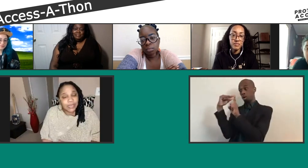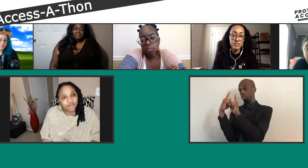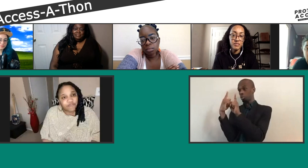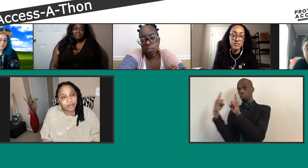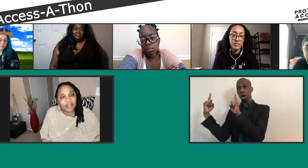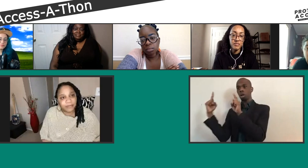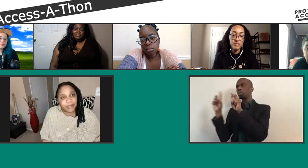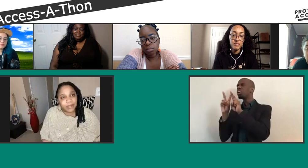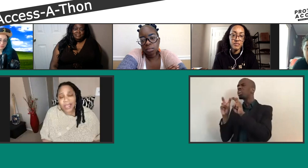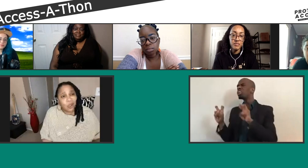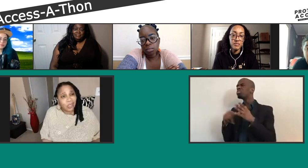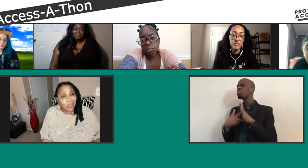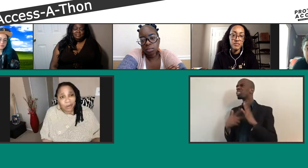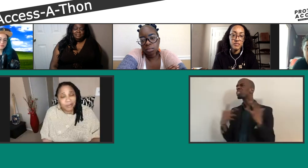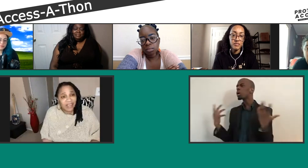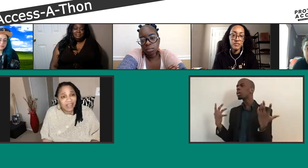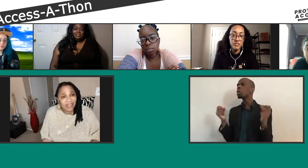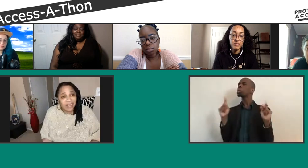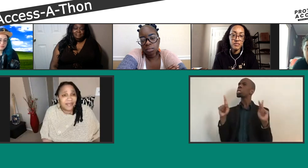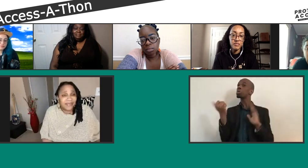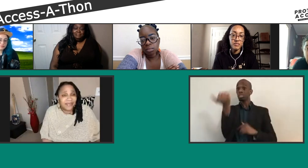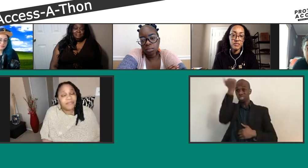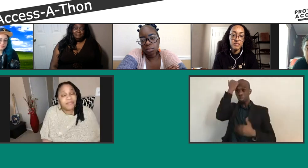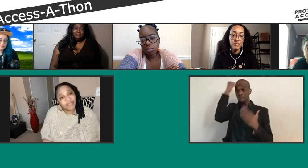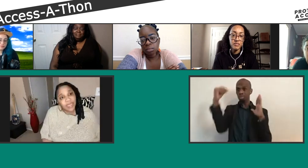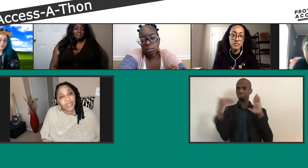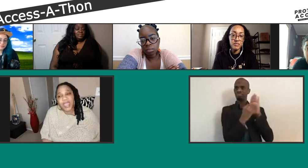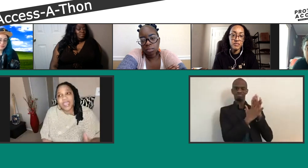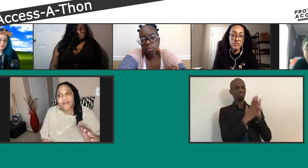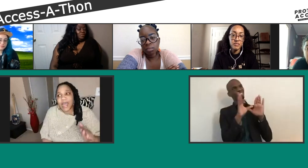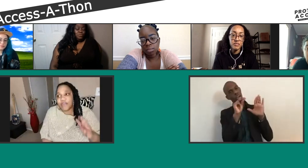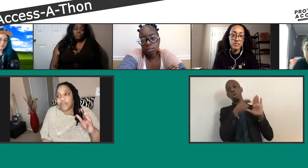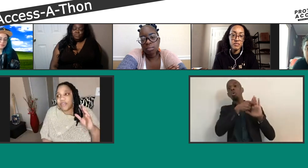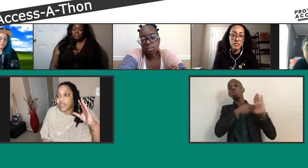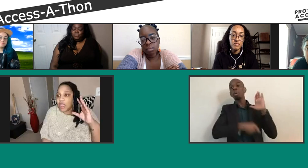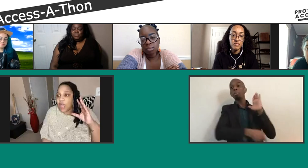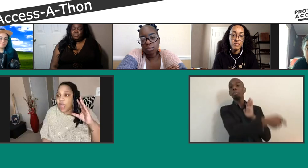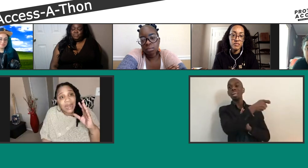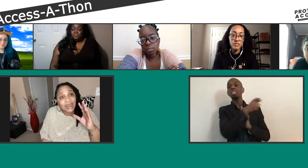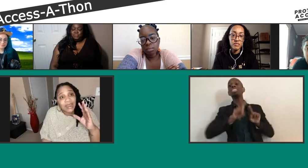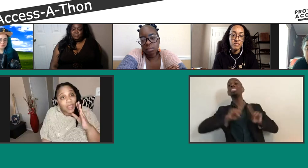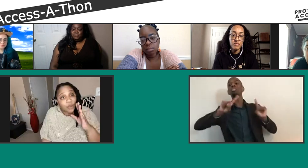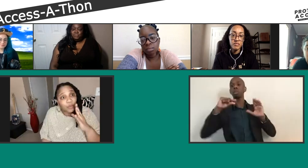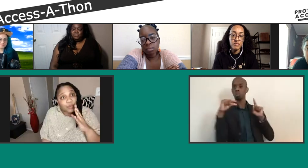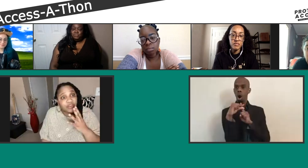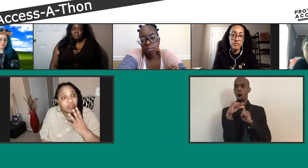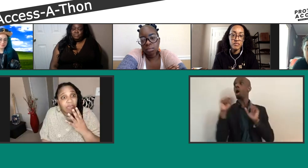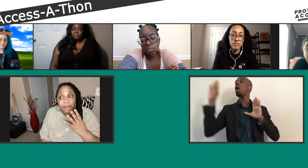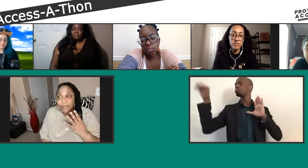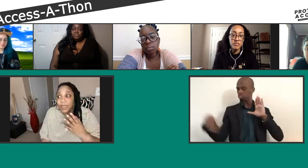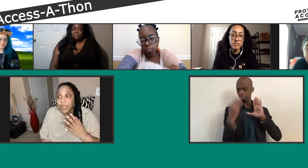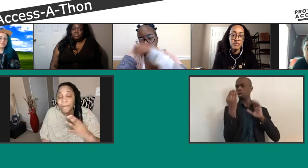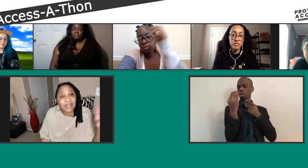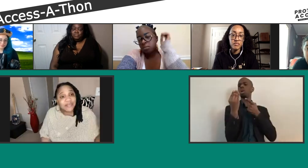a different replacement. And don't get a replacement. It means the same damn thing. If, if, oh, my God, if that would just